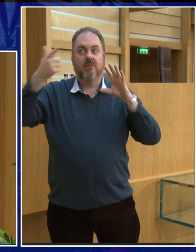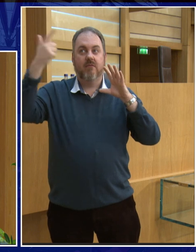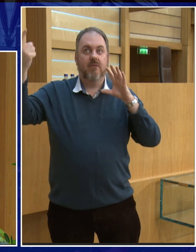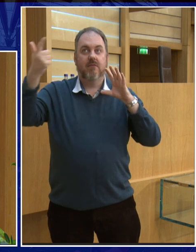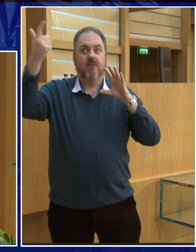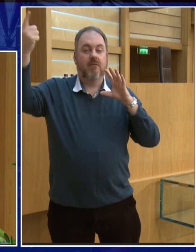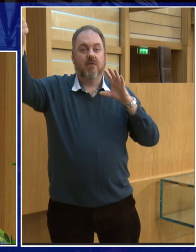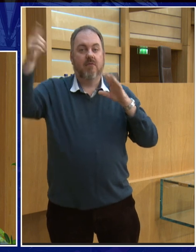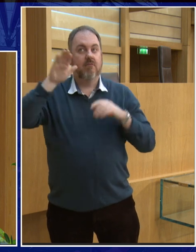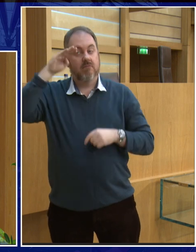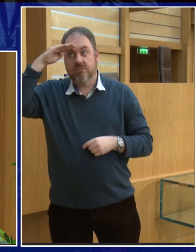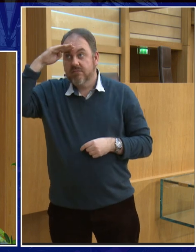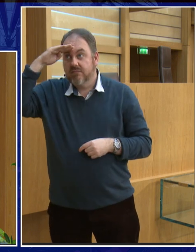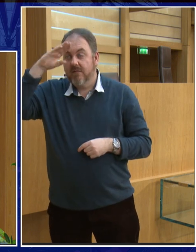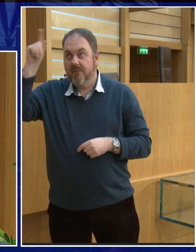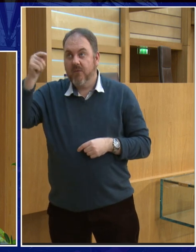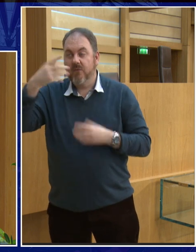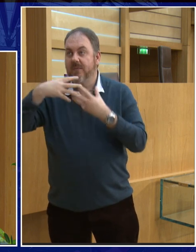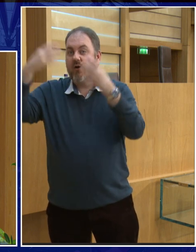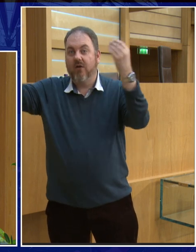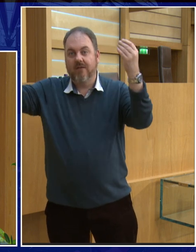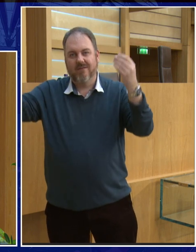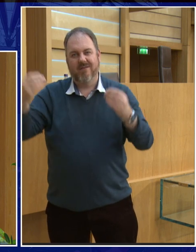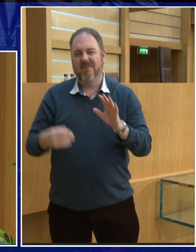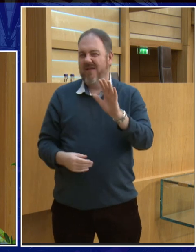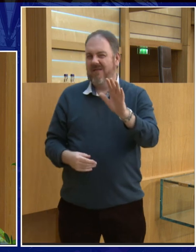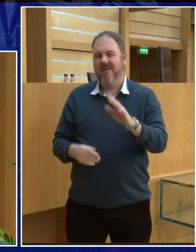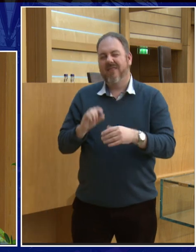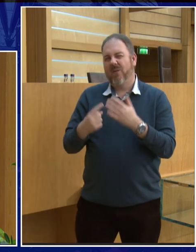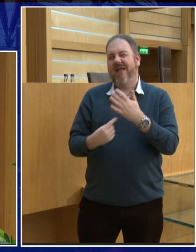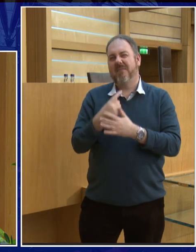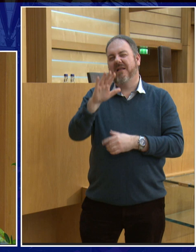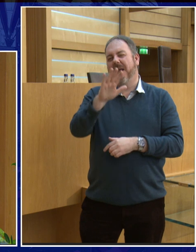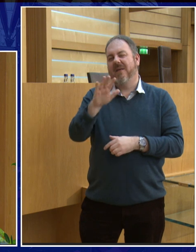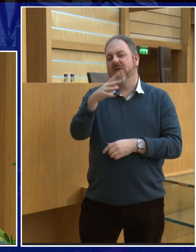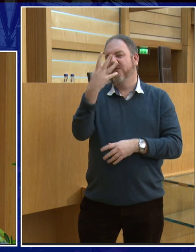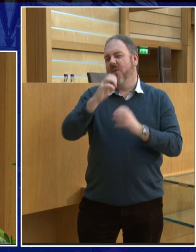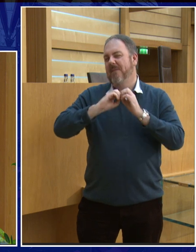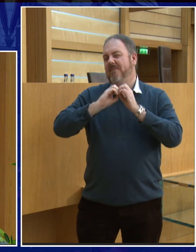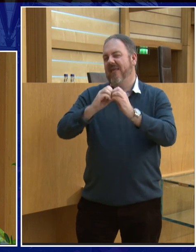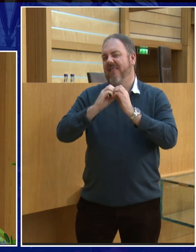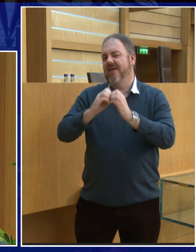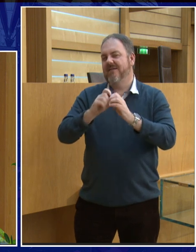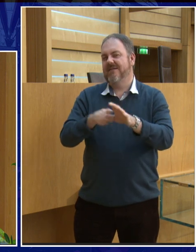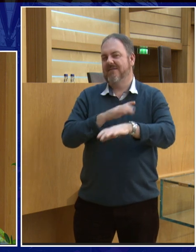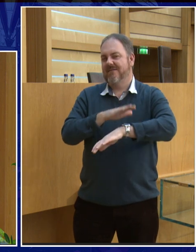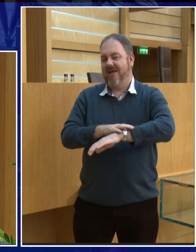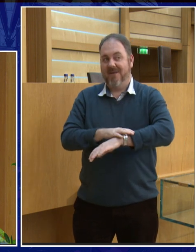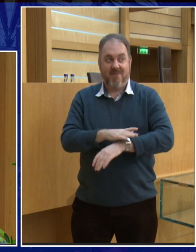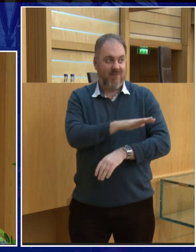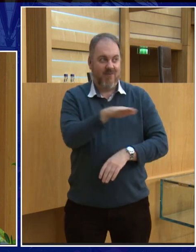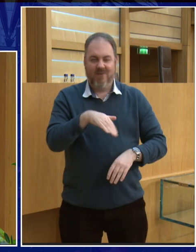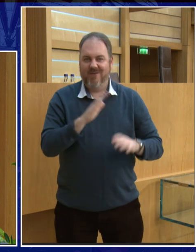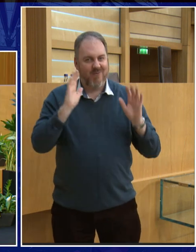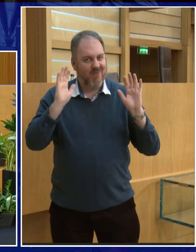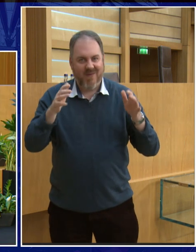out into space which would be quite scary but as I say two, three, four billion years we haven't got anything to worry about for now we're